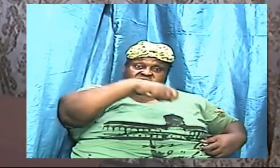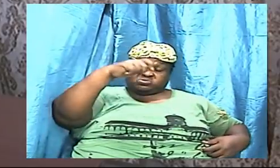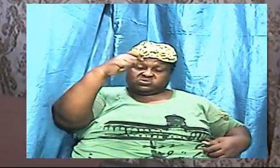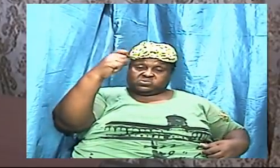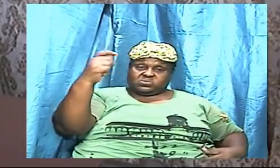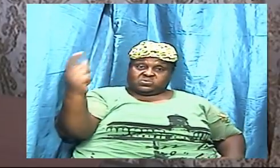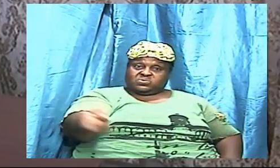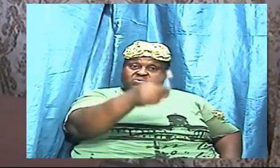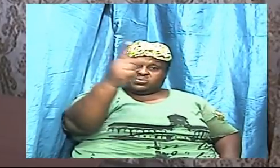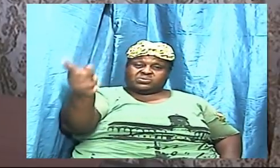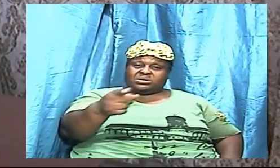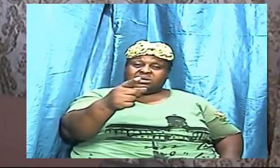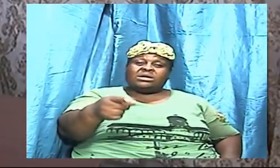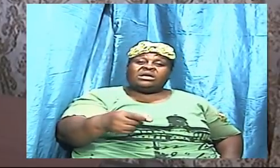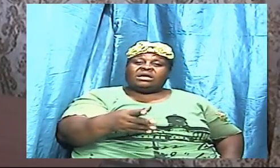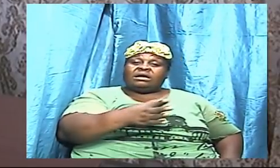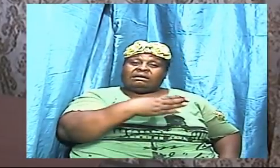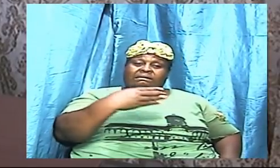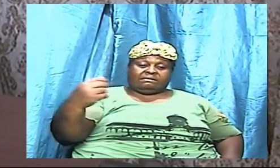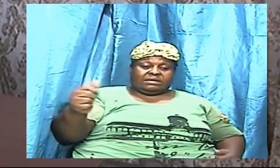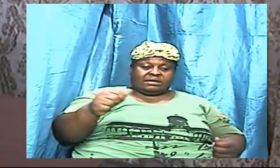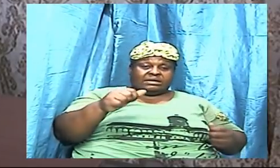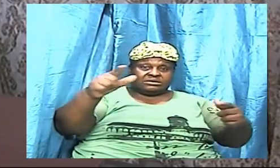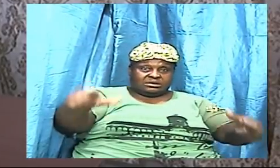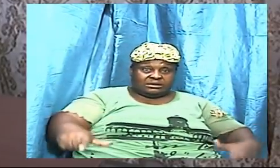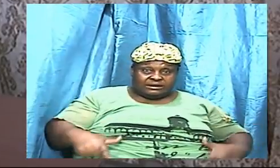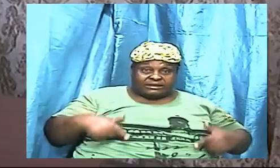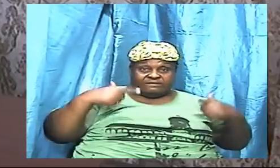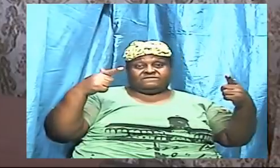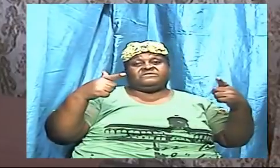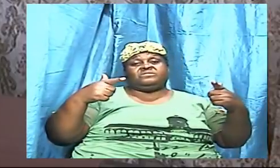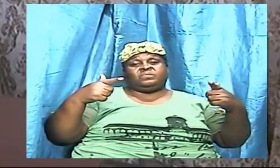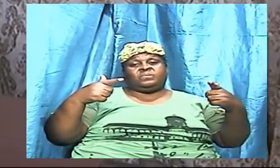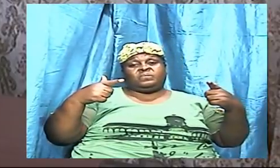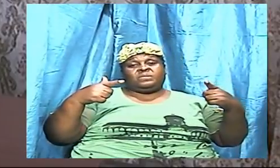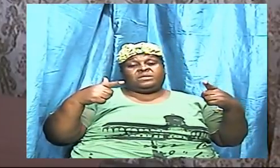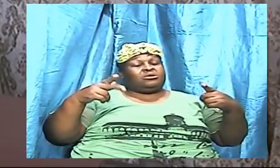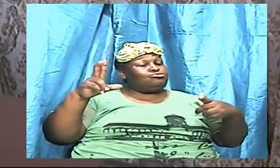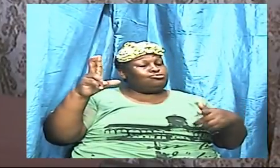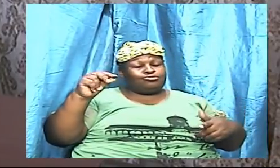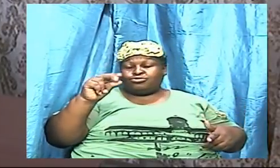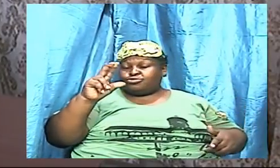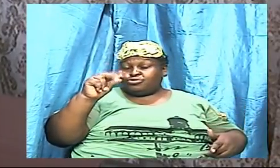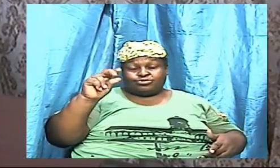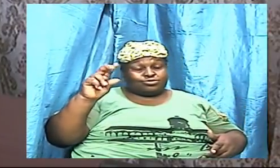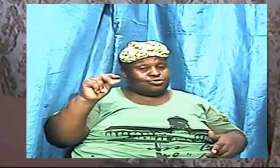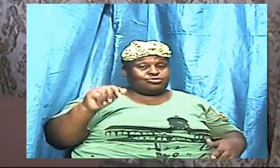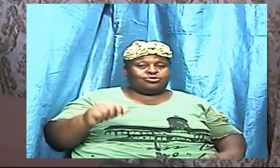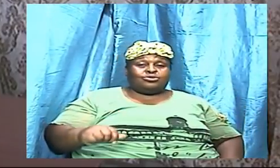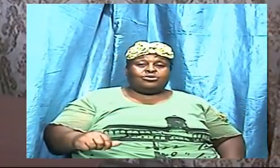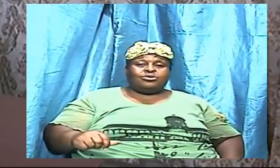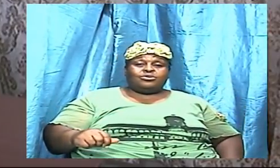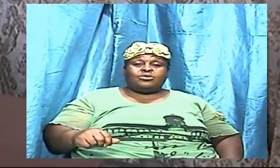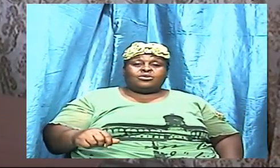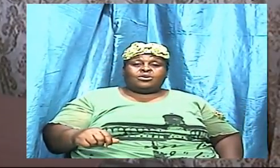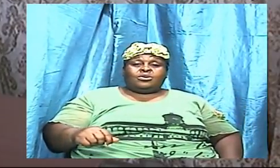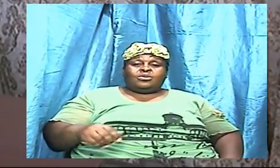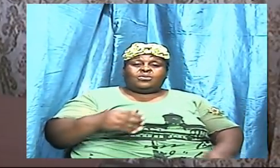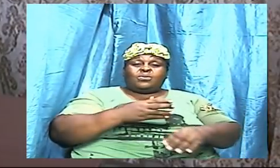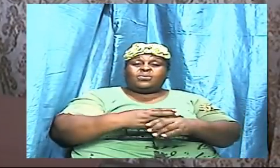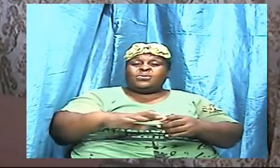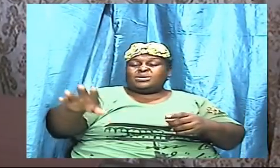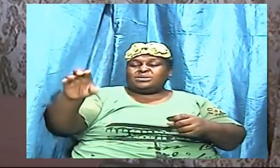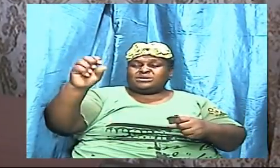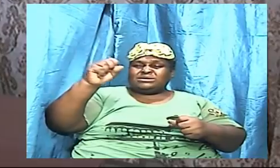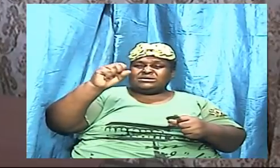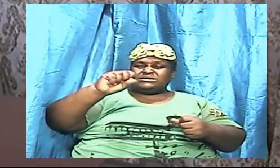into any of the organs of the body. And the enemy is a dead man. And worse, when they push it and then turn